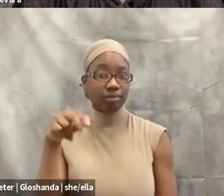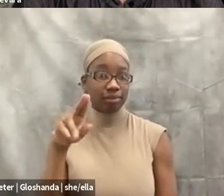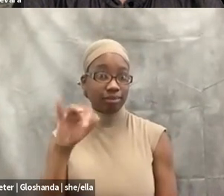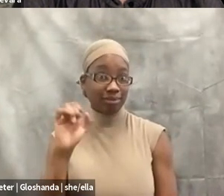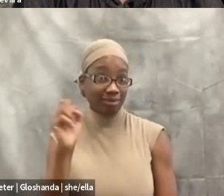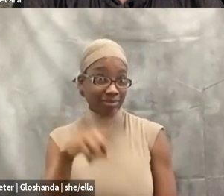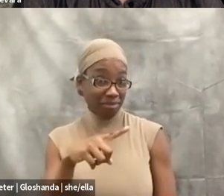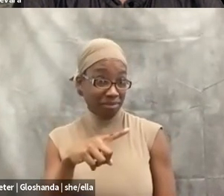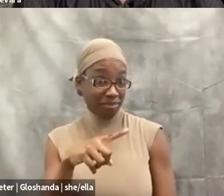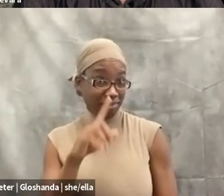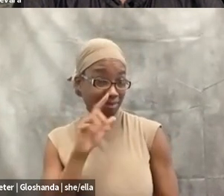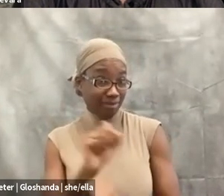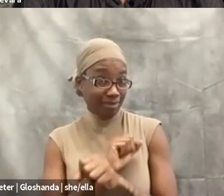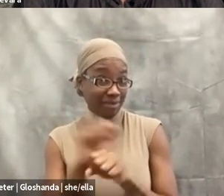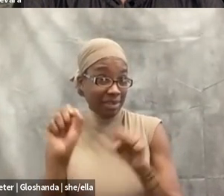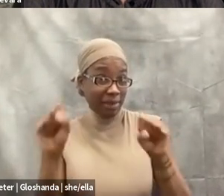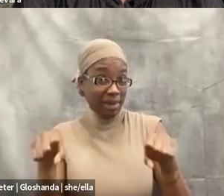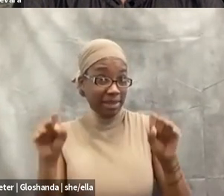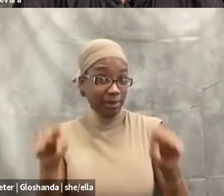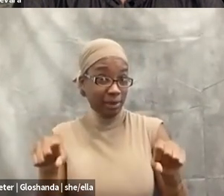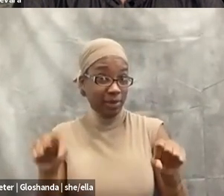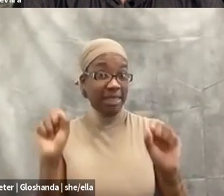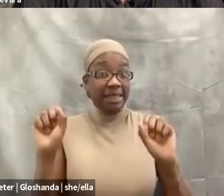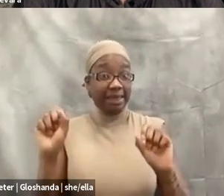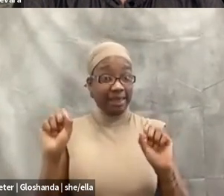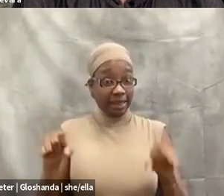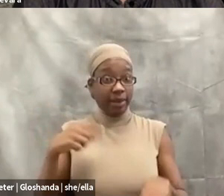Is it possible for us to decarcerate care?